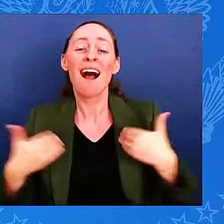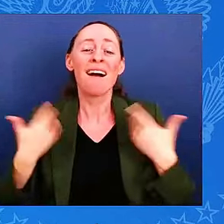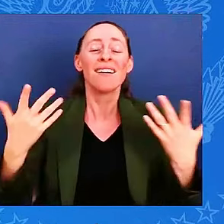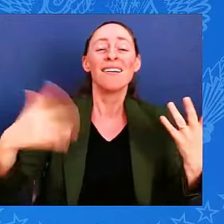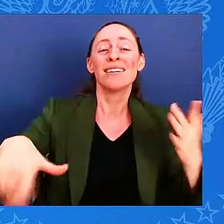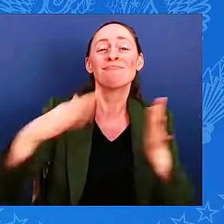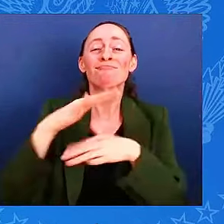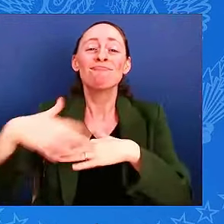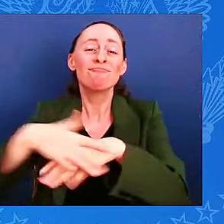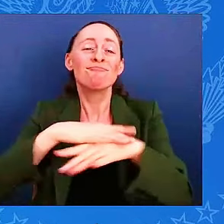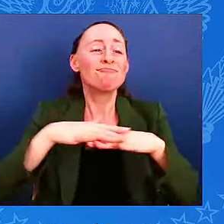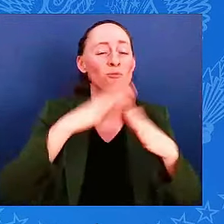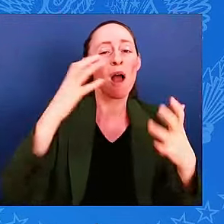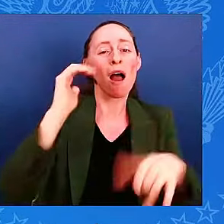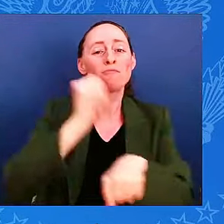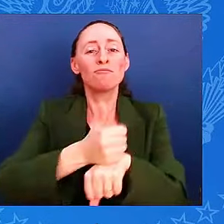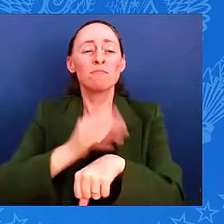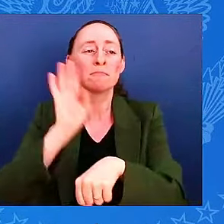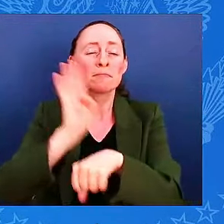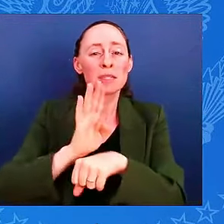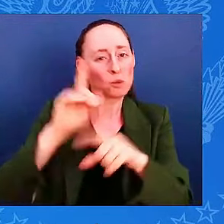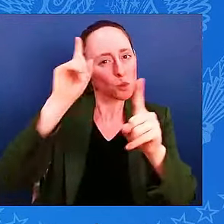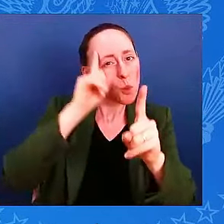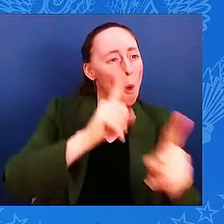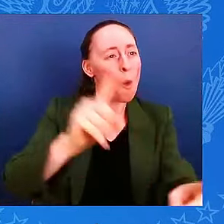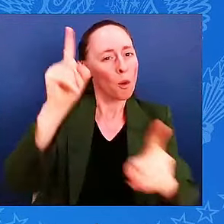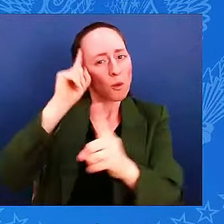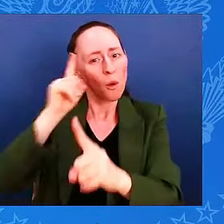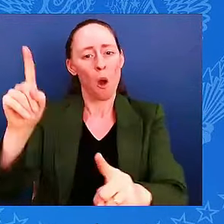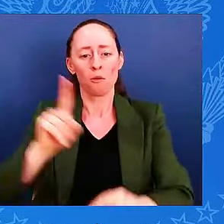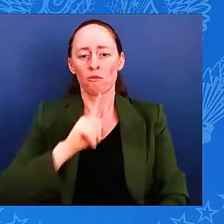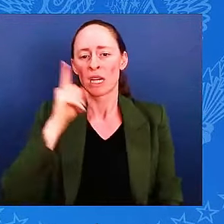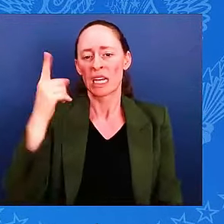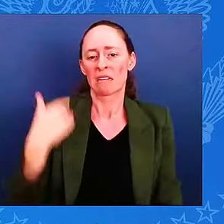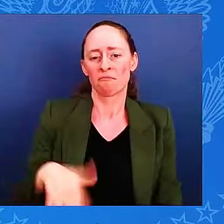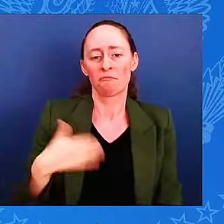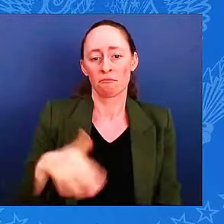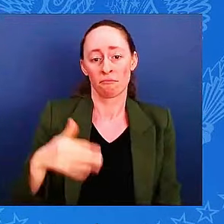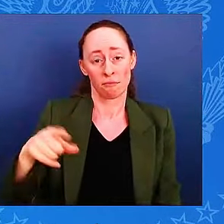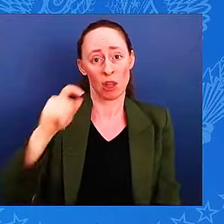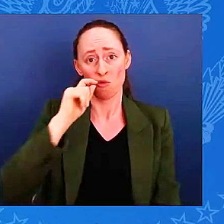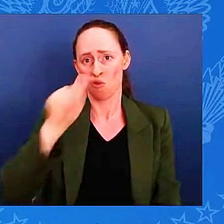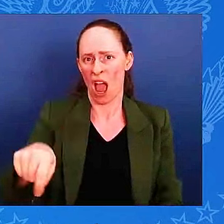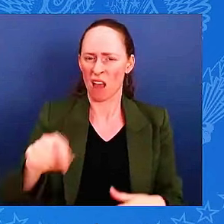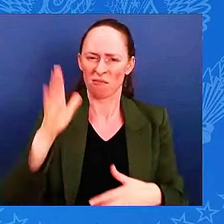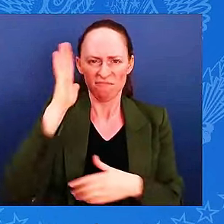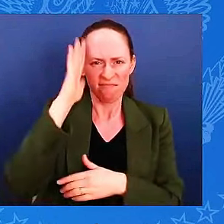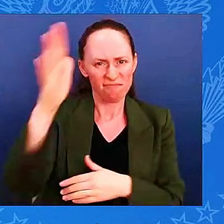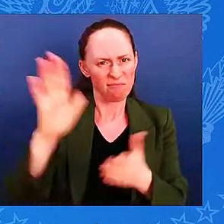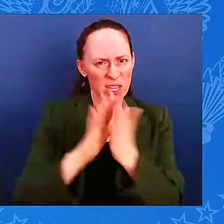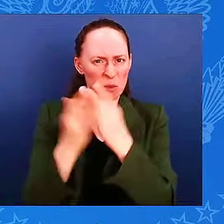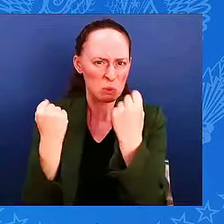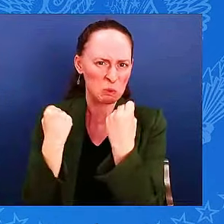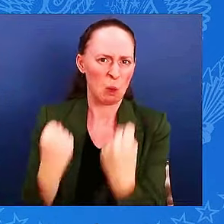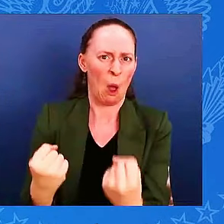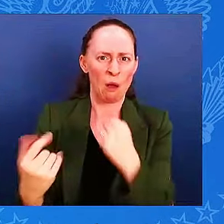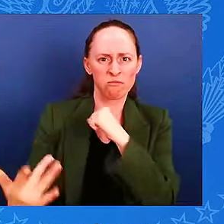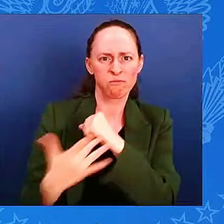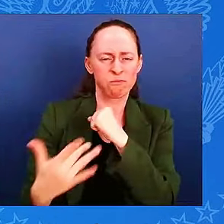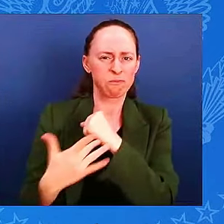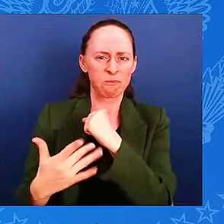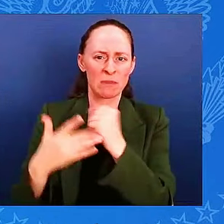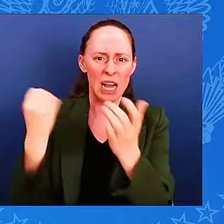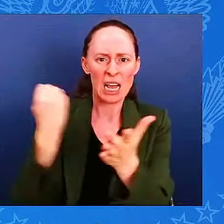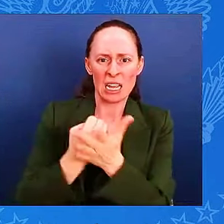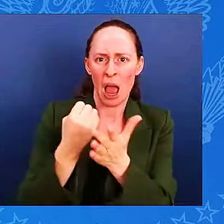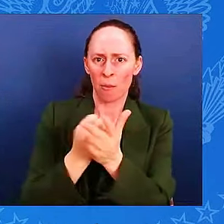Europe's most digitized economies. Macroeconomic conditions are stable. Inflation is under control.